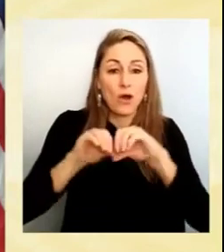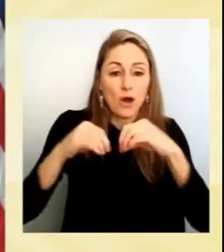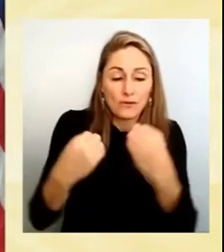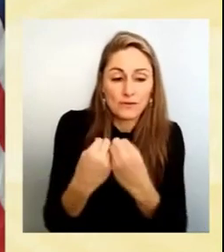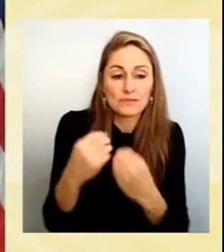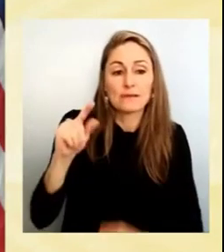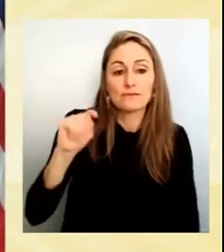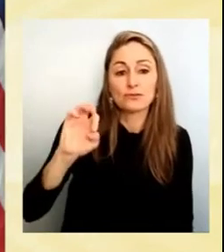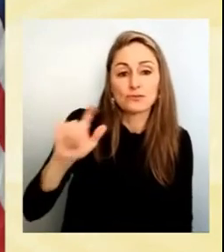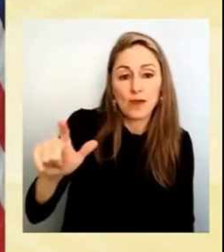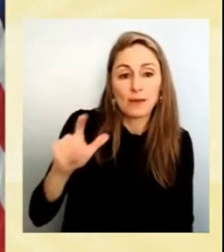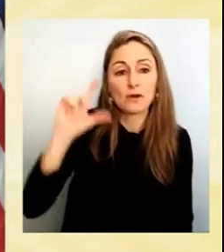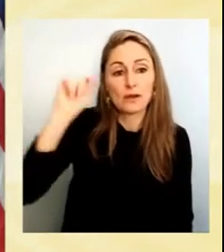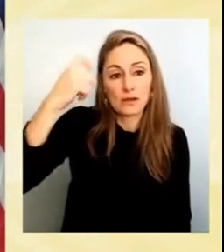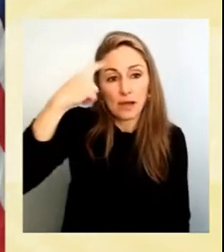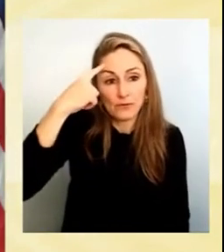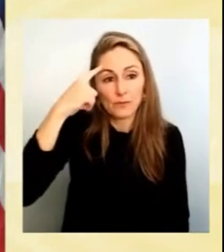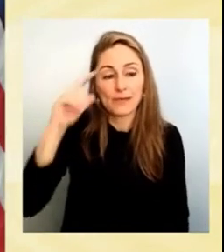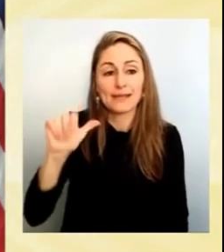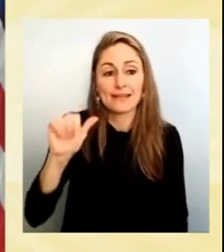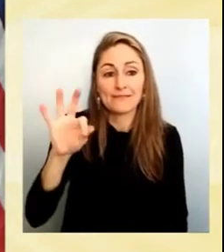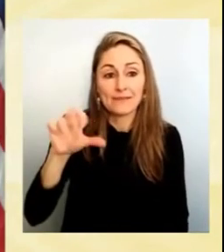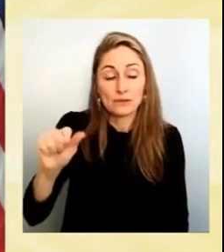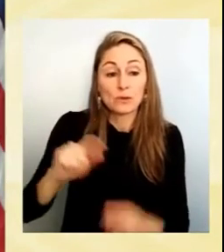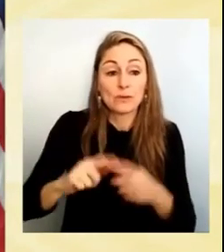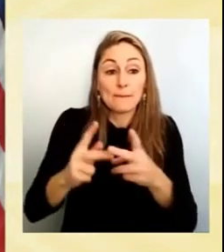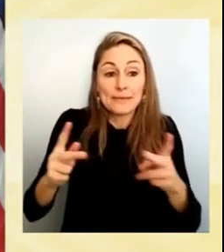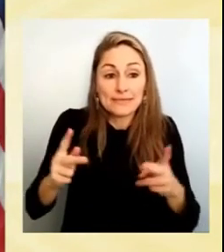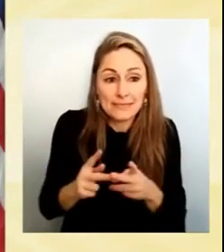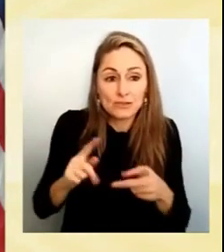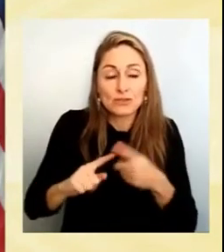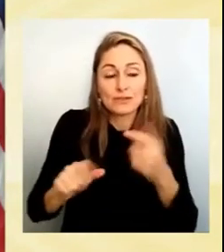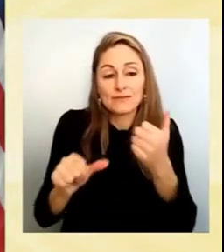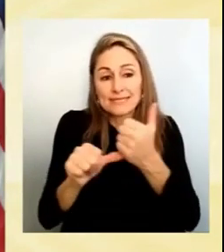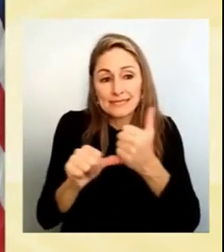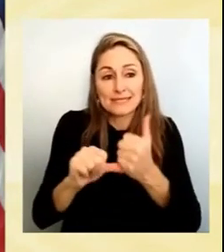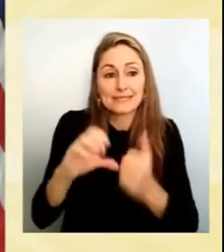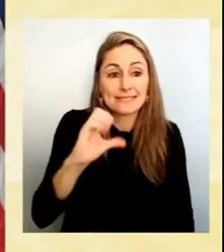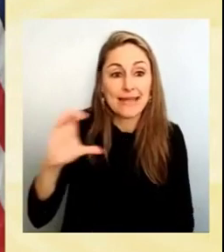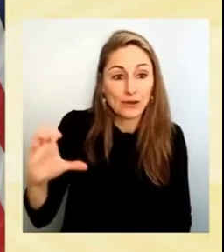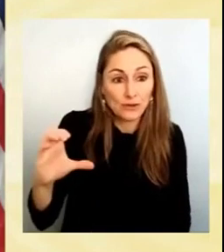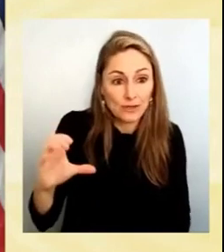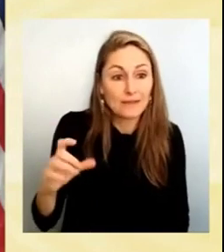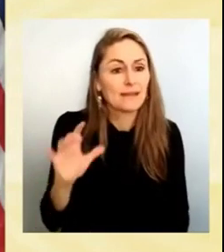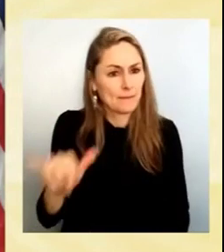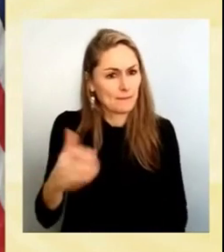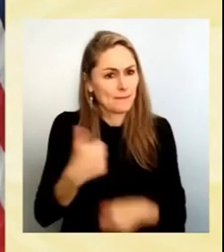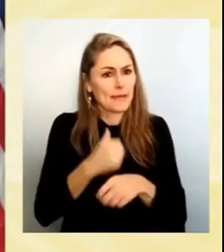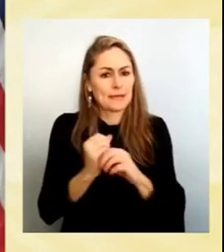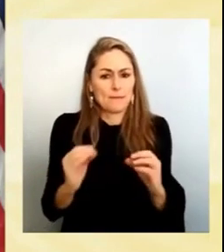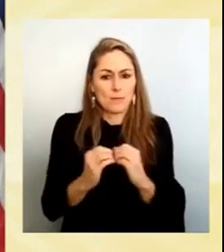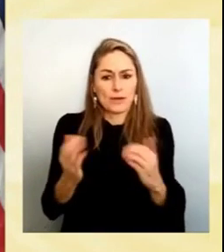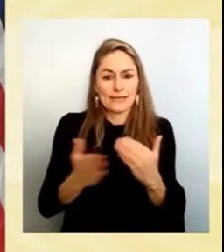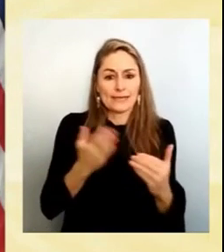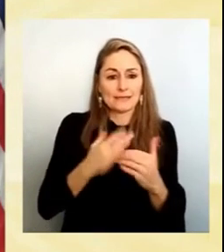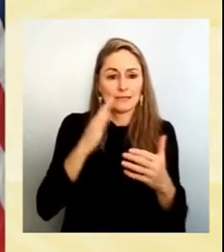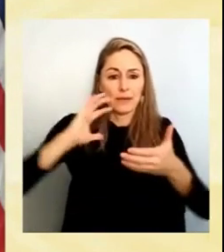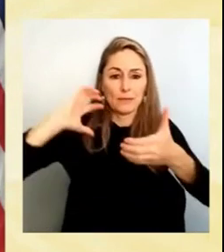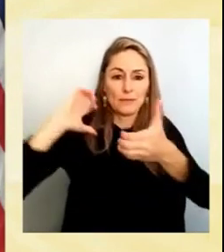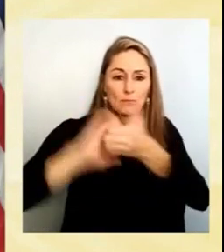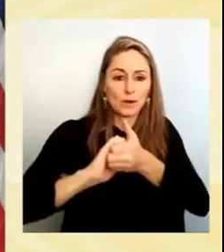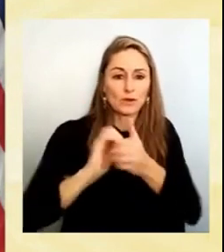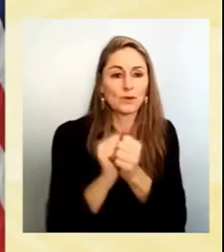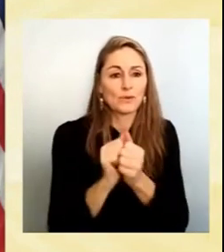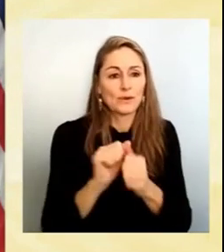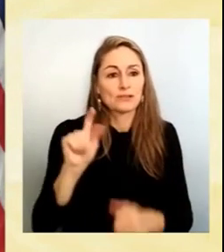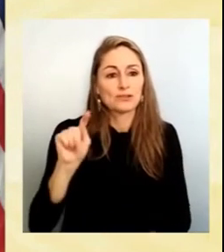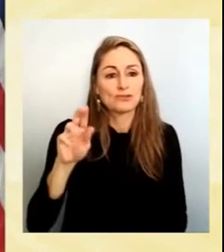with the position of Assistant Secretary for Tribal Government Affairs, which will make it easier for us to be a good partner to tribes across the country in